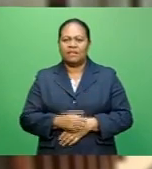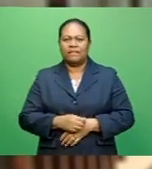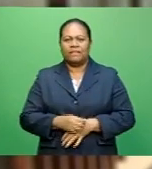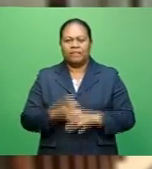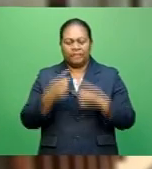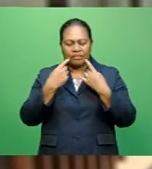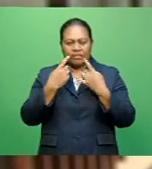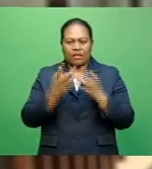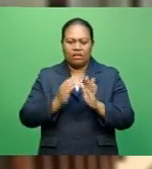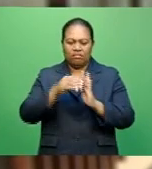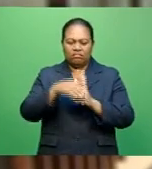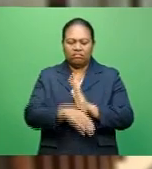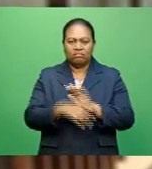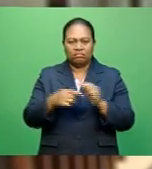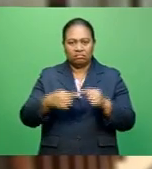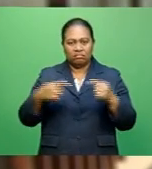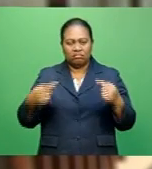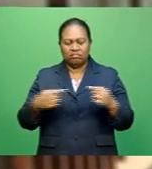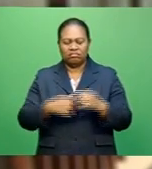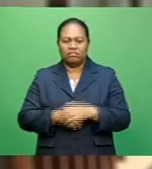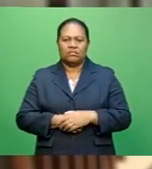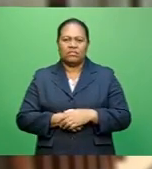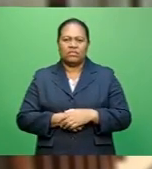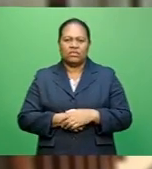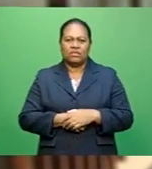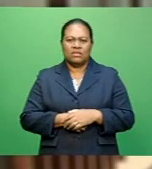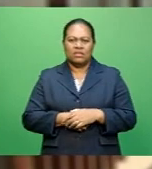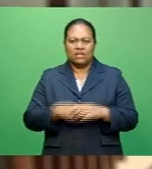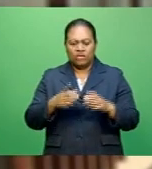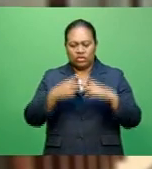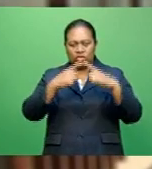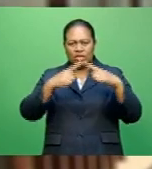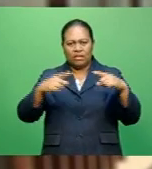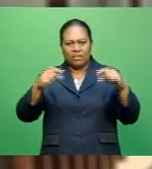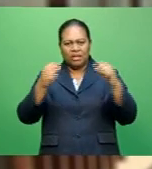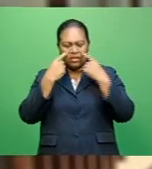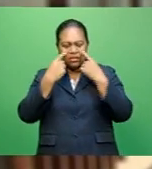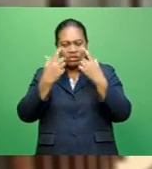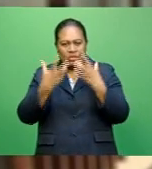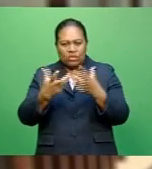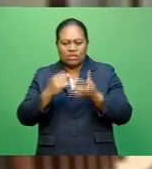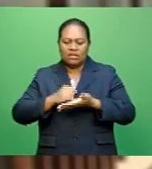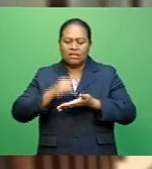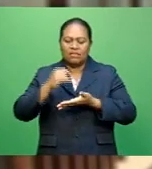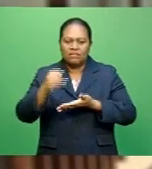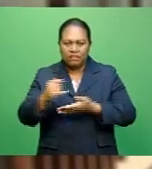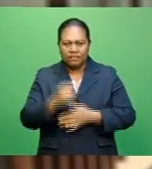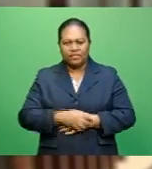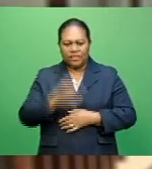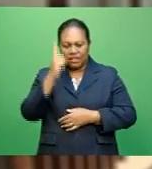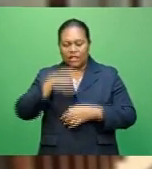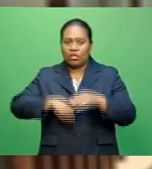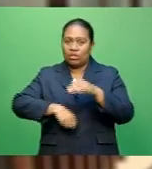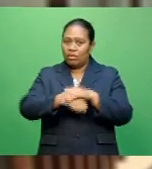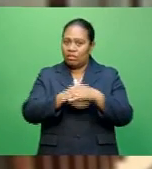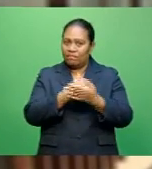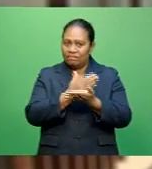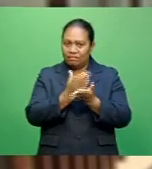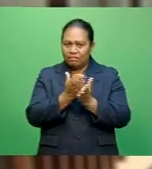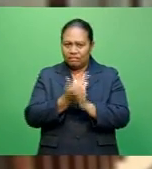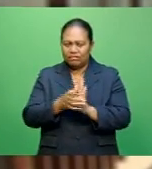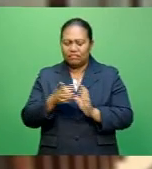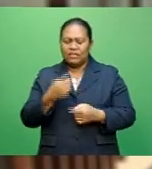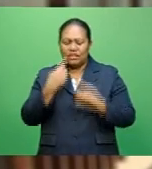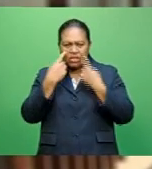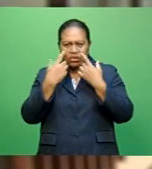day of losses against the greenback. However, Japanese stocks jumped as investors scooped up shares after Federal Reserve